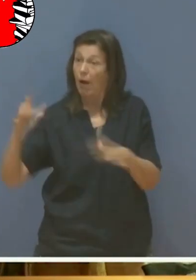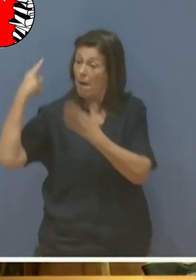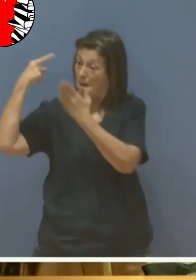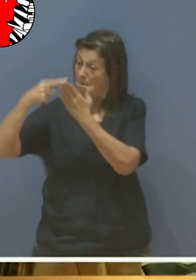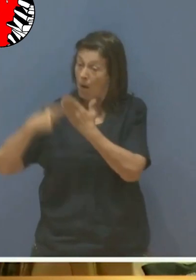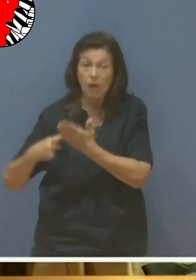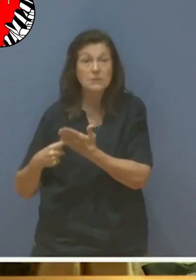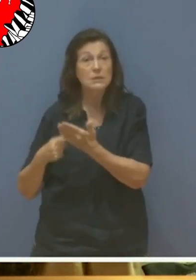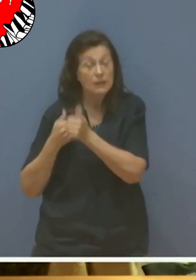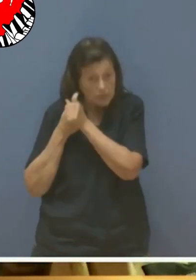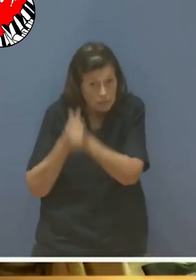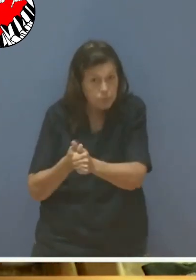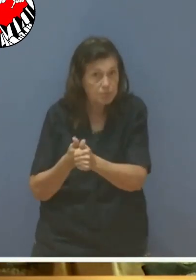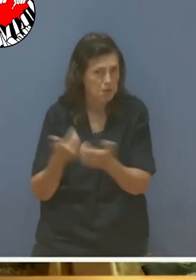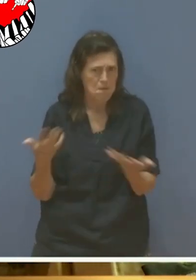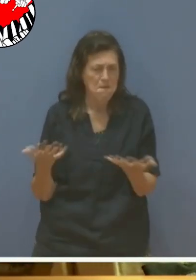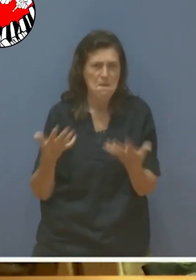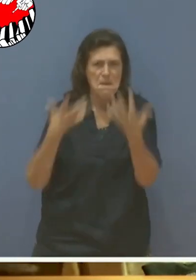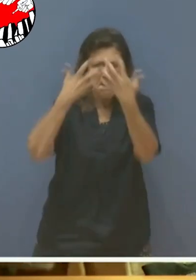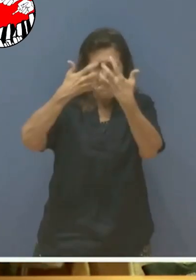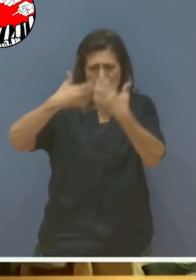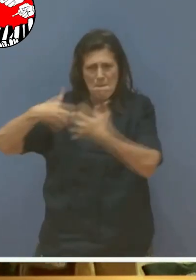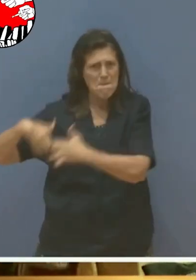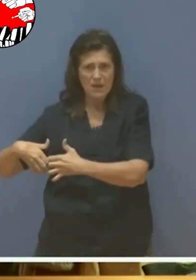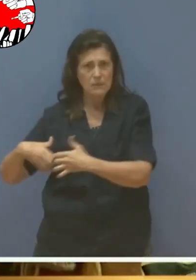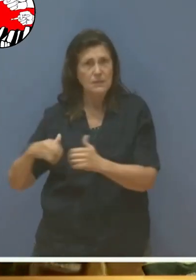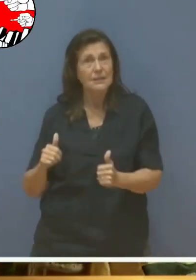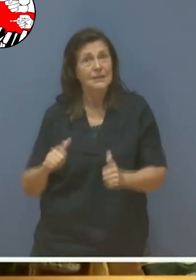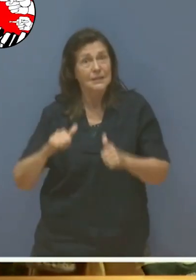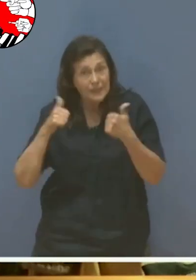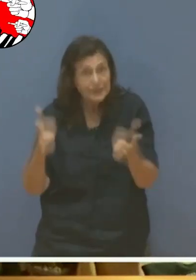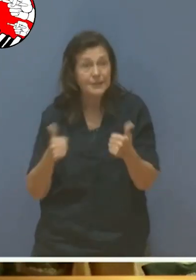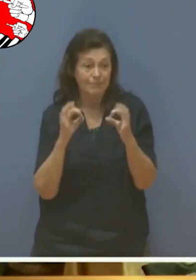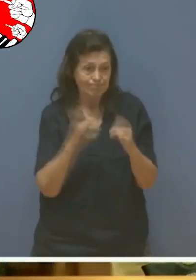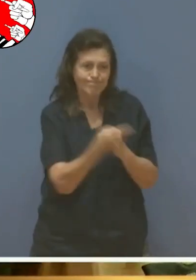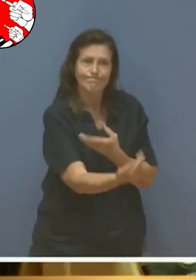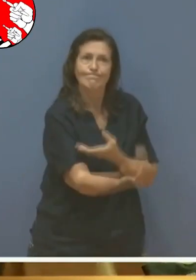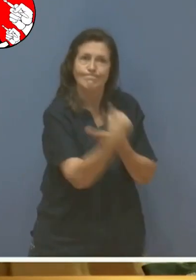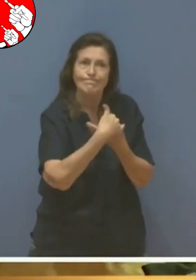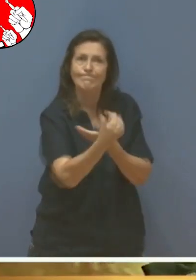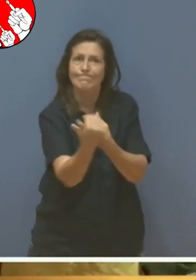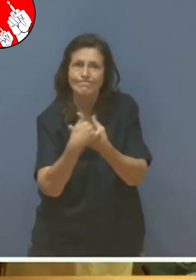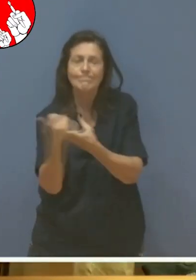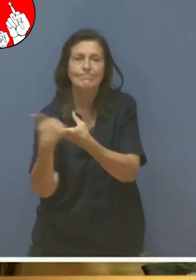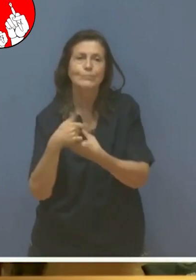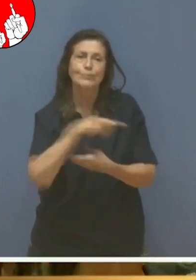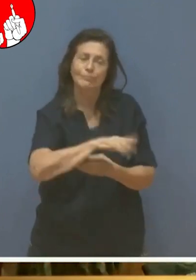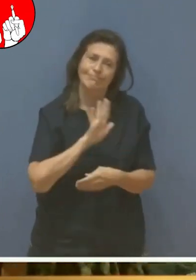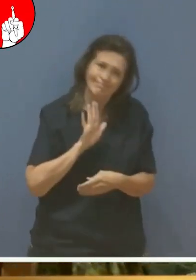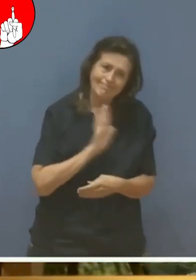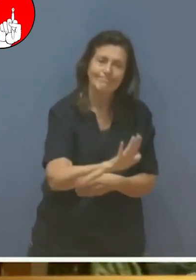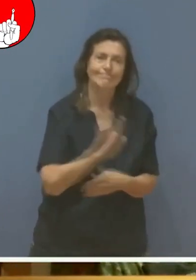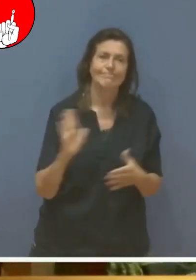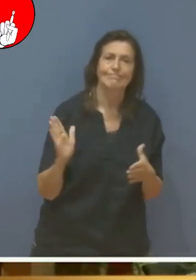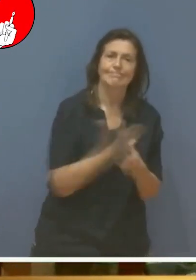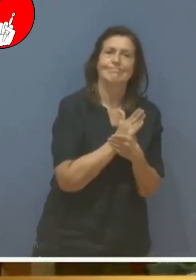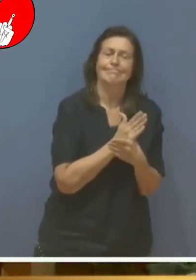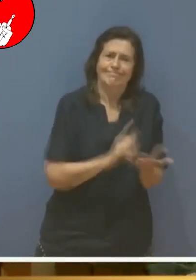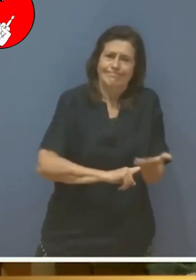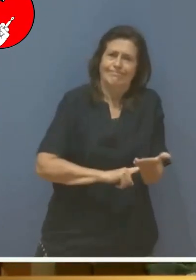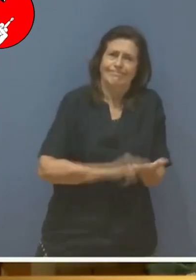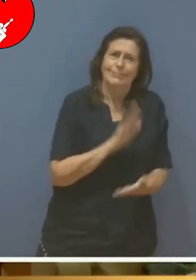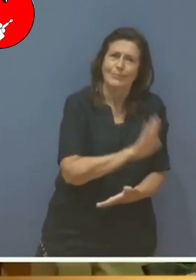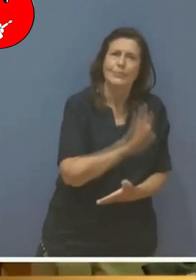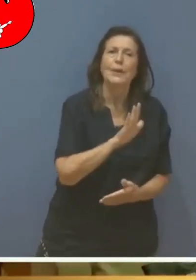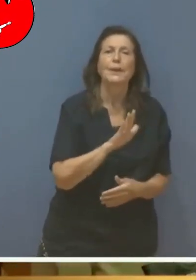coupled with poor mechanisms for ensuring effective and meaningful participation of Indigenous Peoples, a failure to use